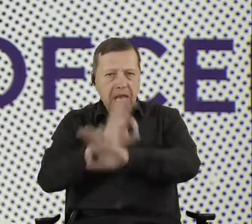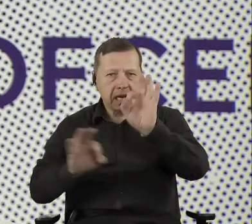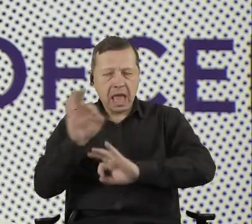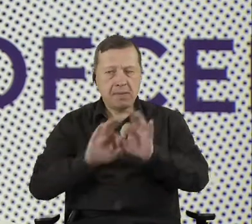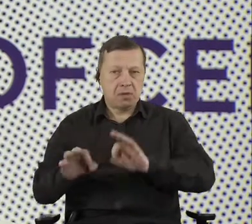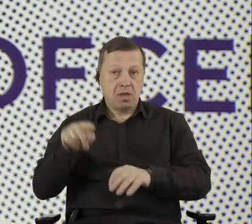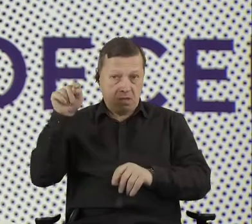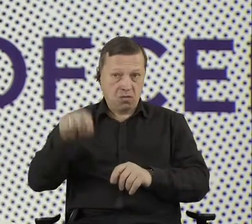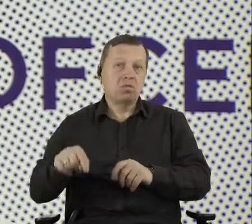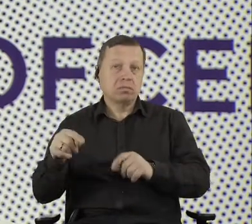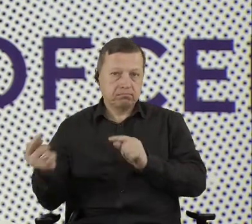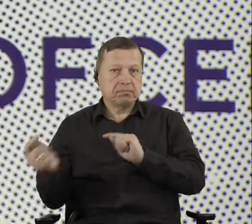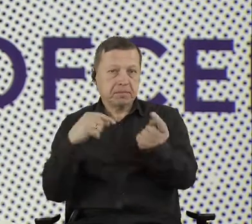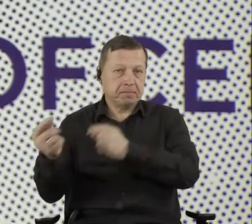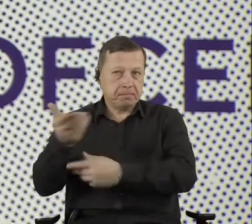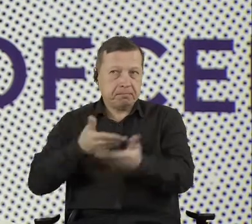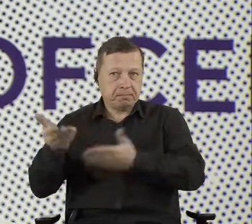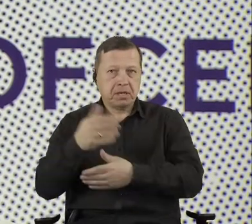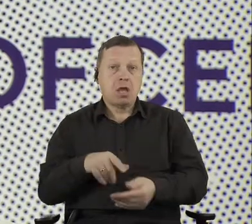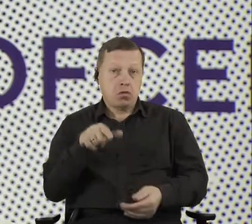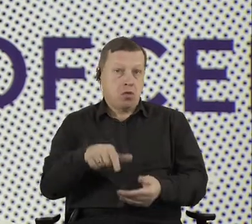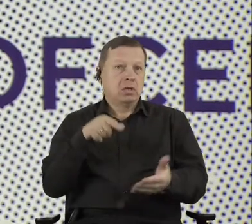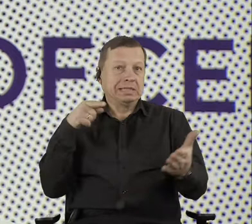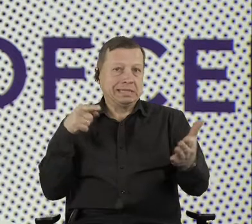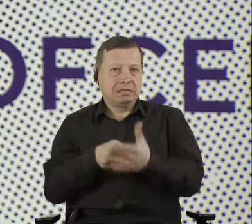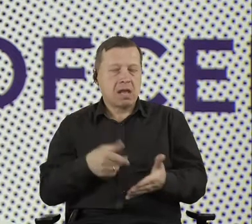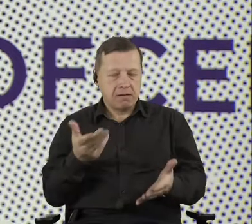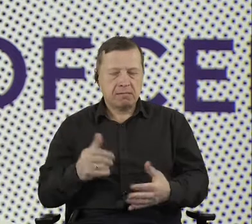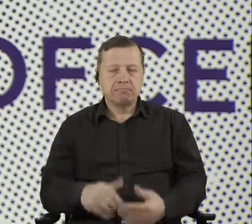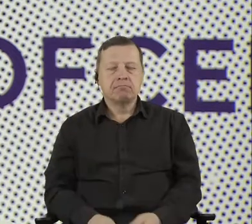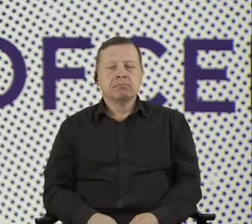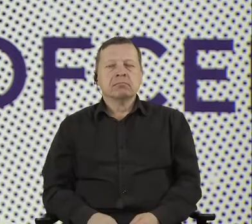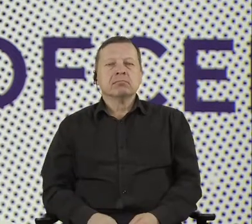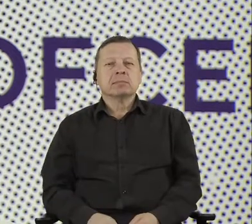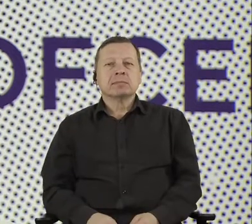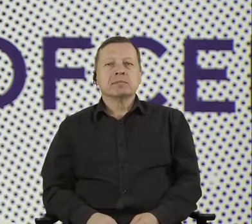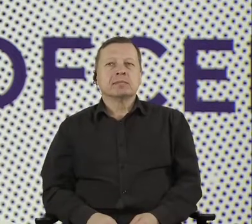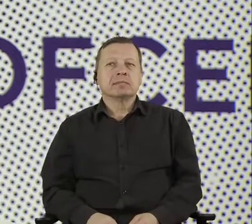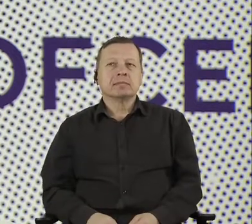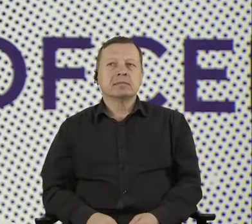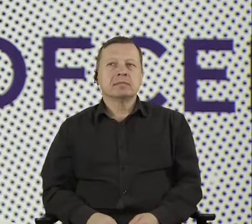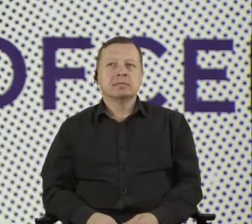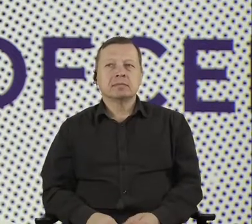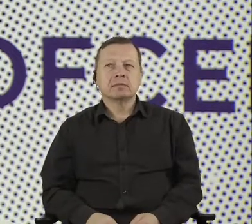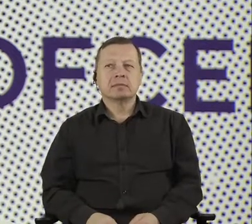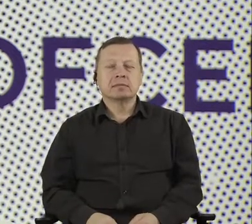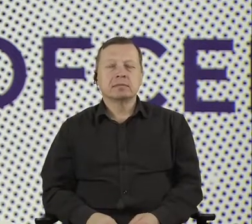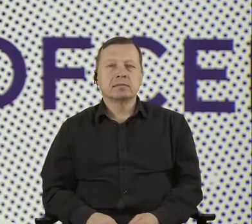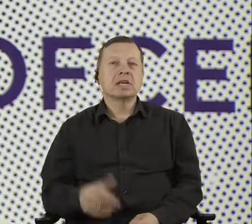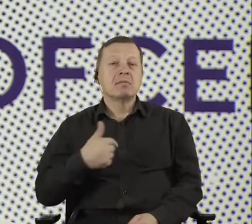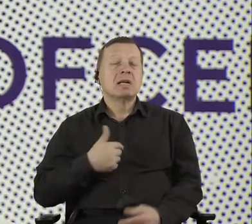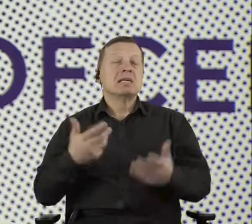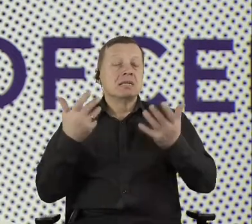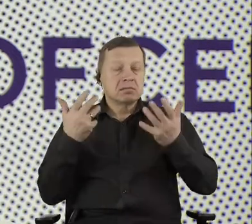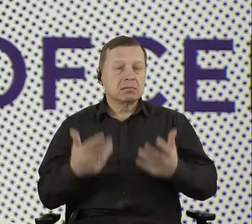because on one hand, we wanted to overcome all the bureaucracy that was there still after the revolution of